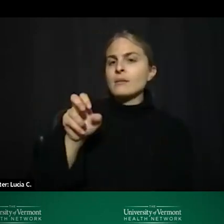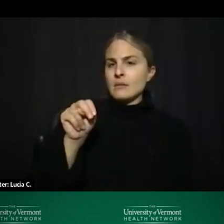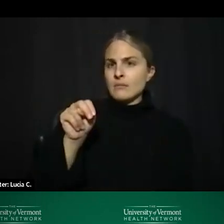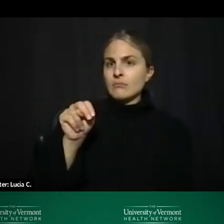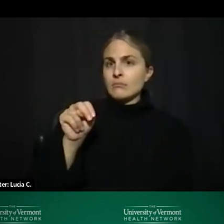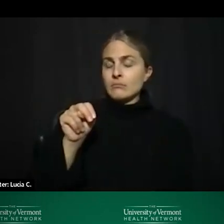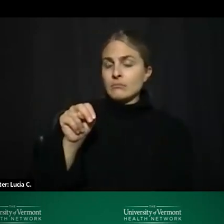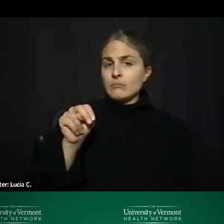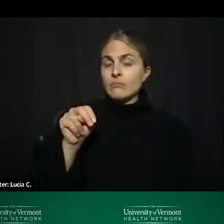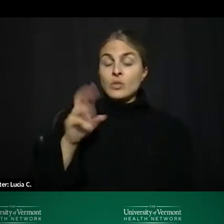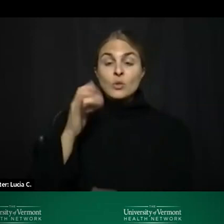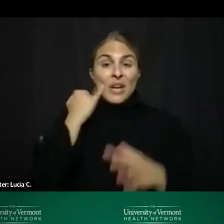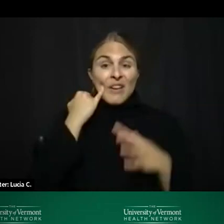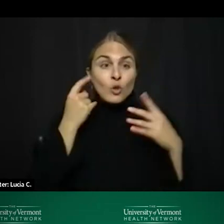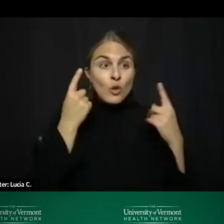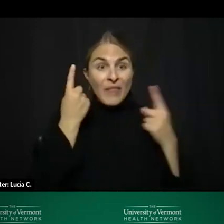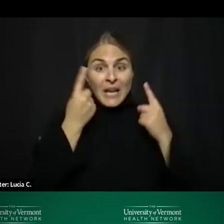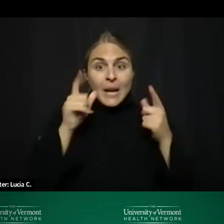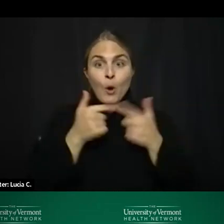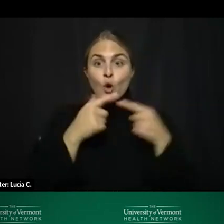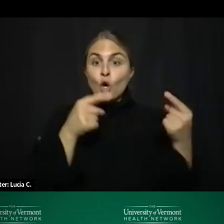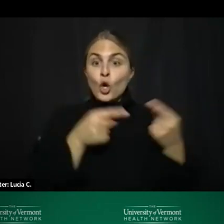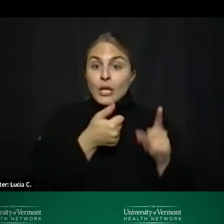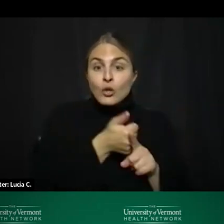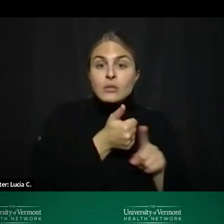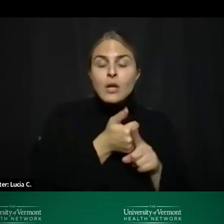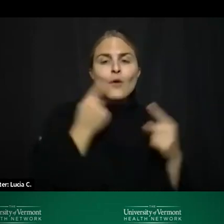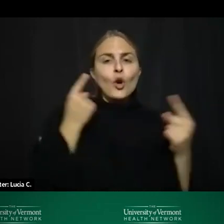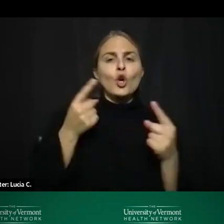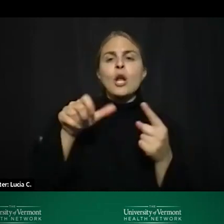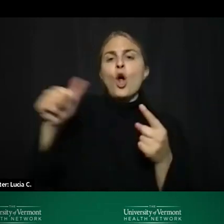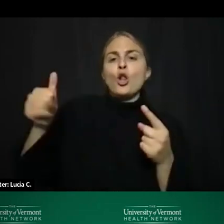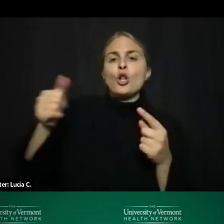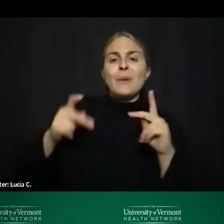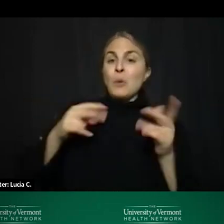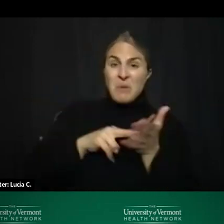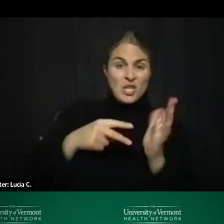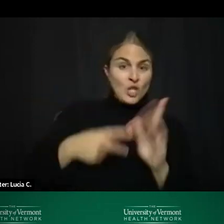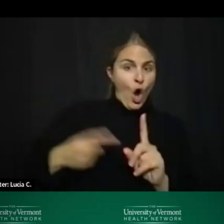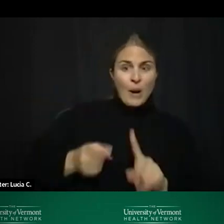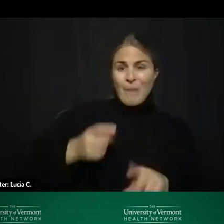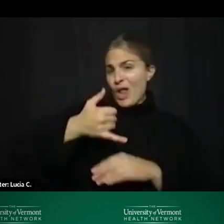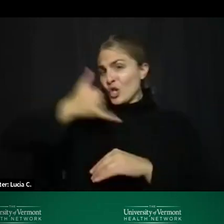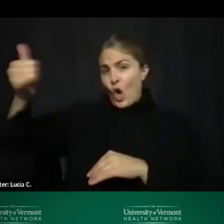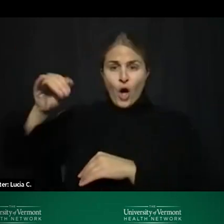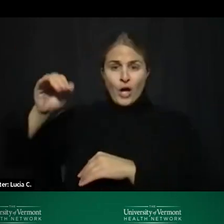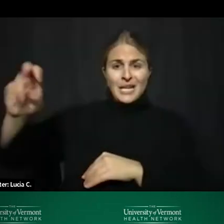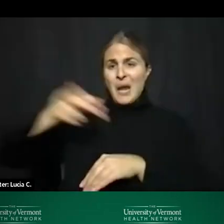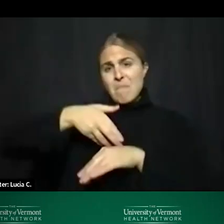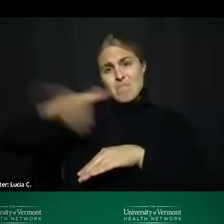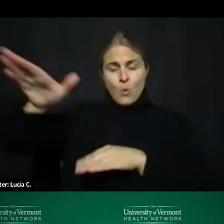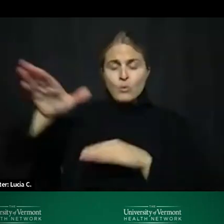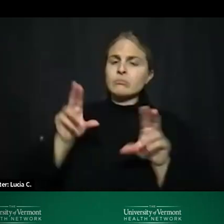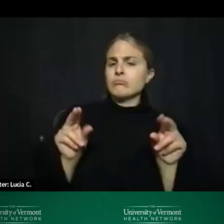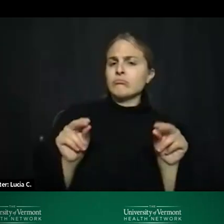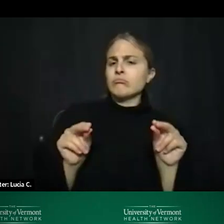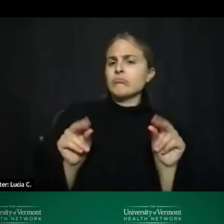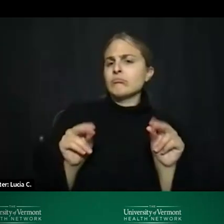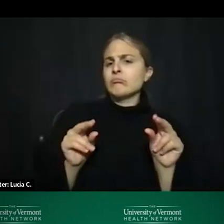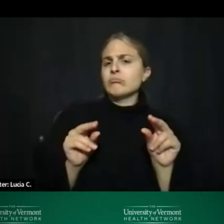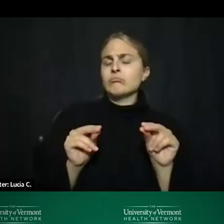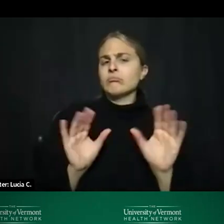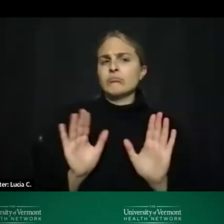about hurting oneself or someone else is not an automatic trip to the emergency department if it's